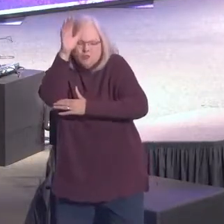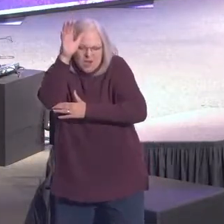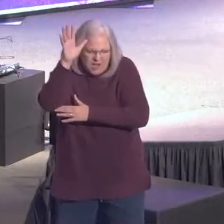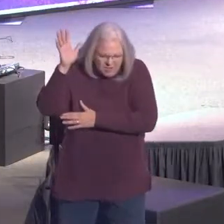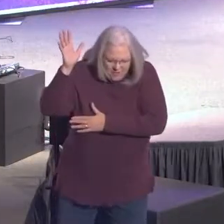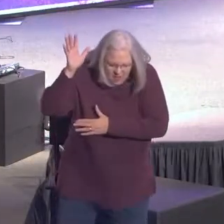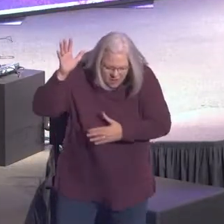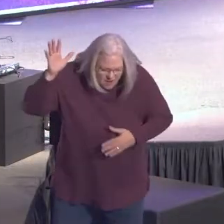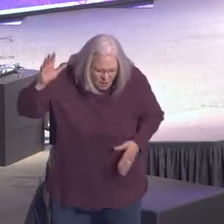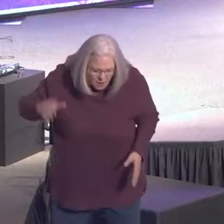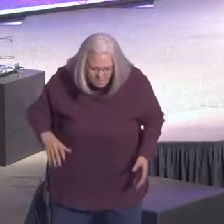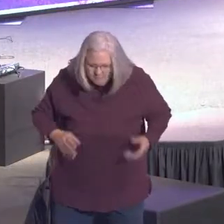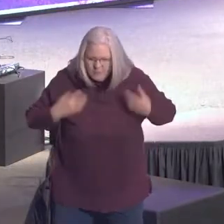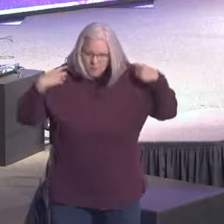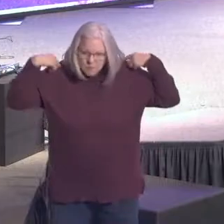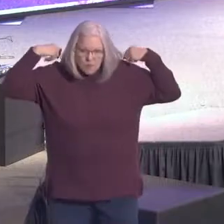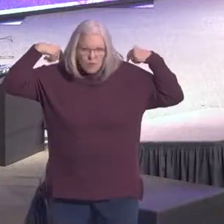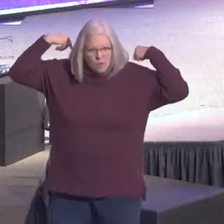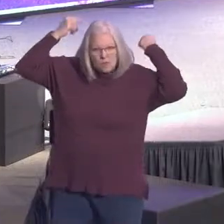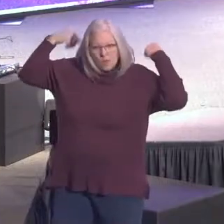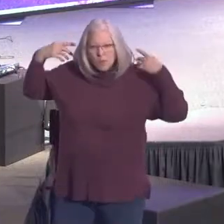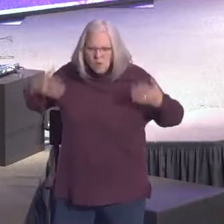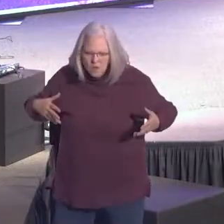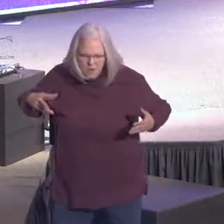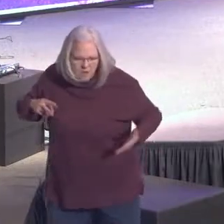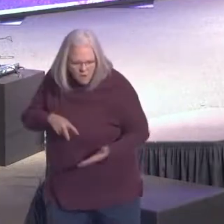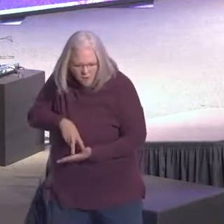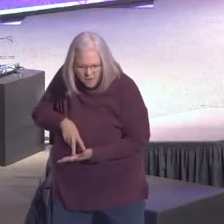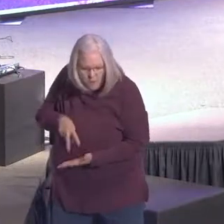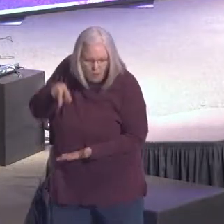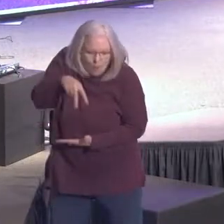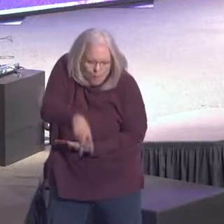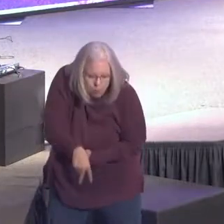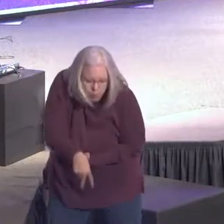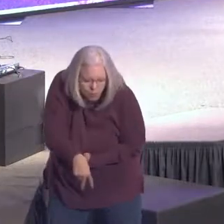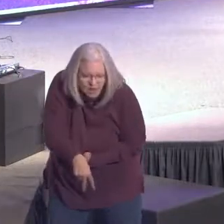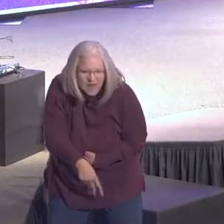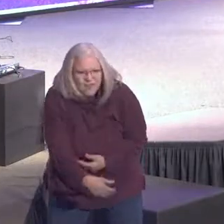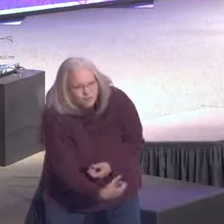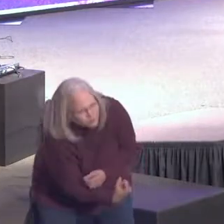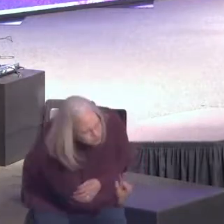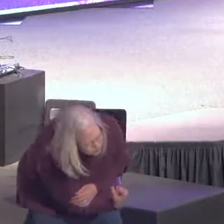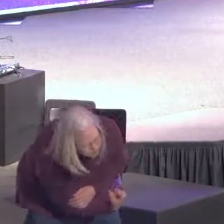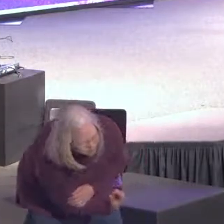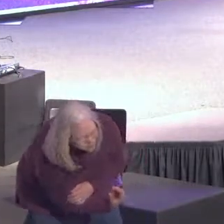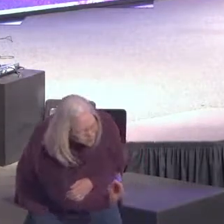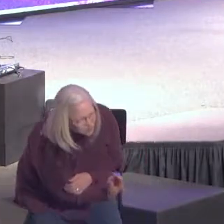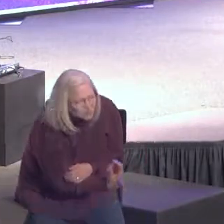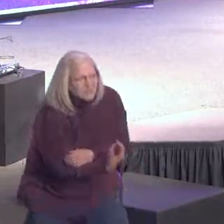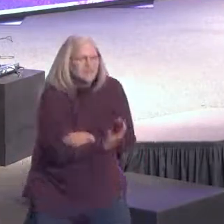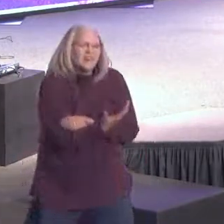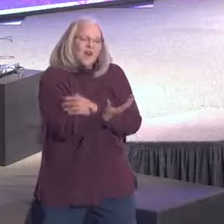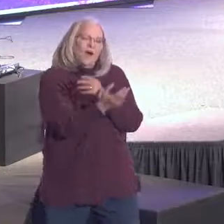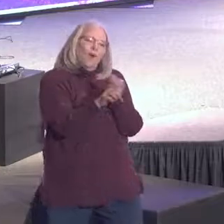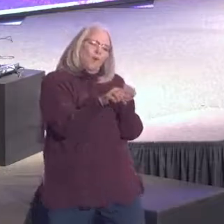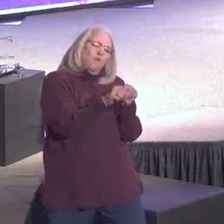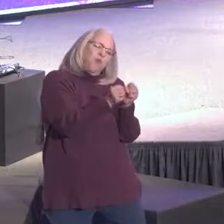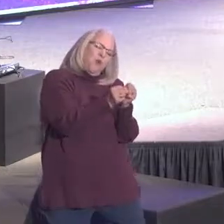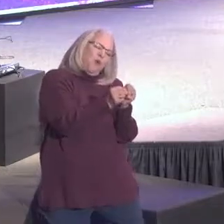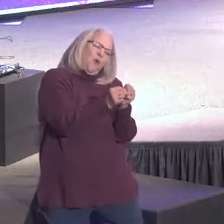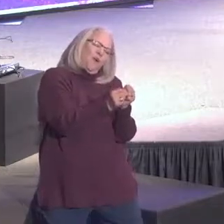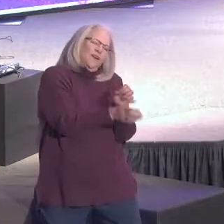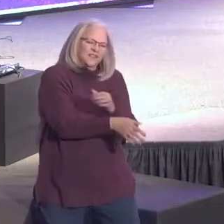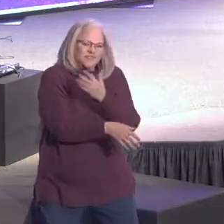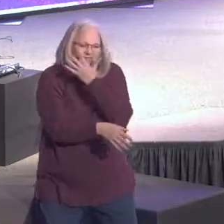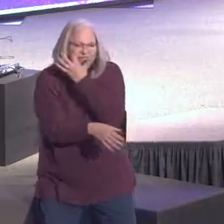ground. It was a little bit too high. And when he jumped out of that tree, he fell quite a ways and actually broke